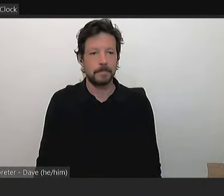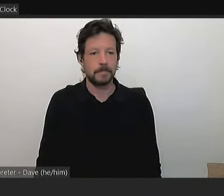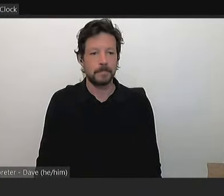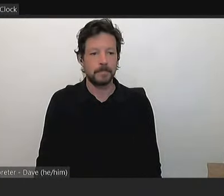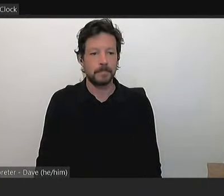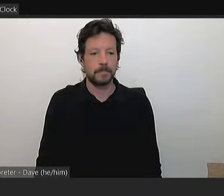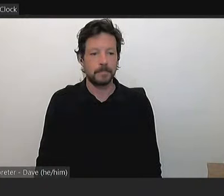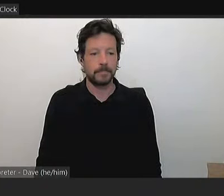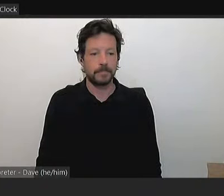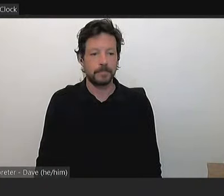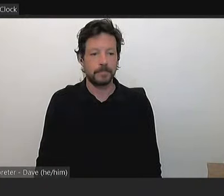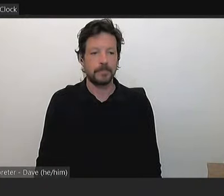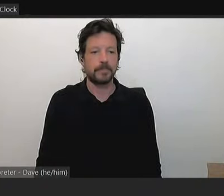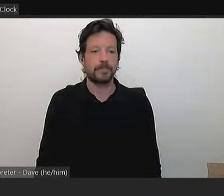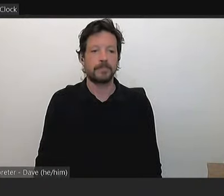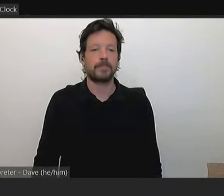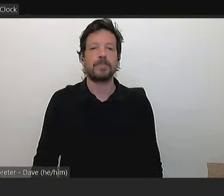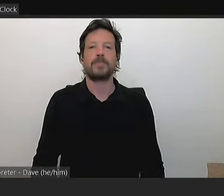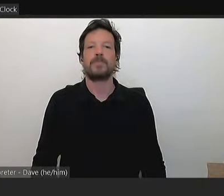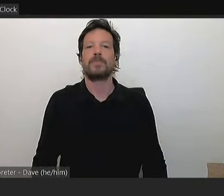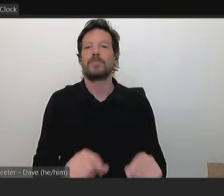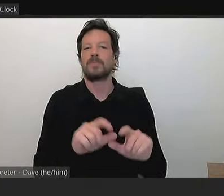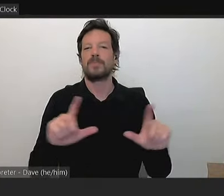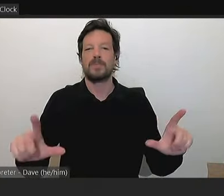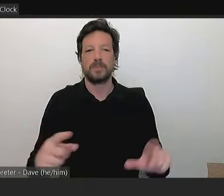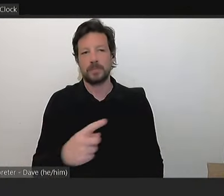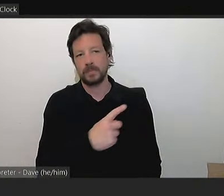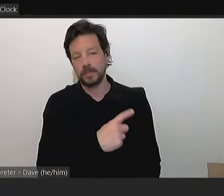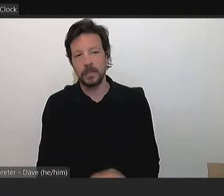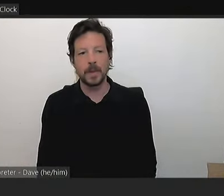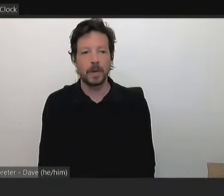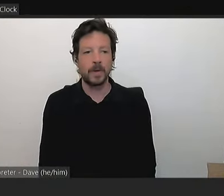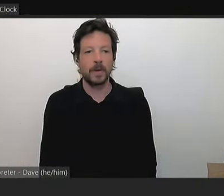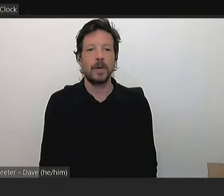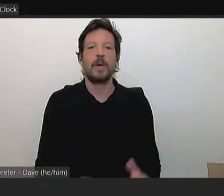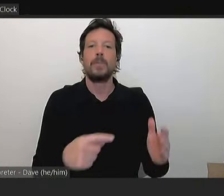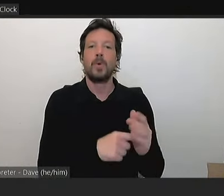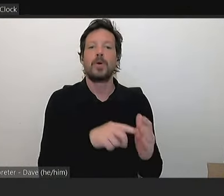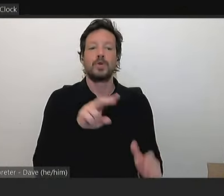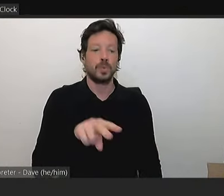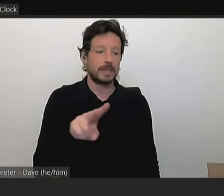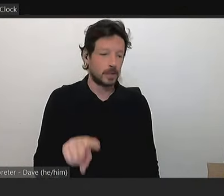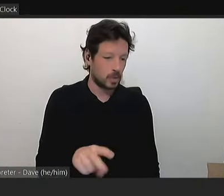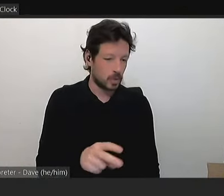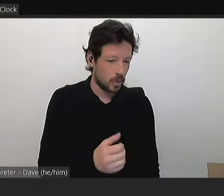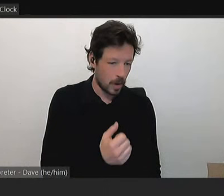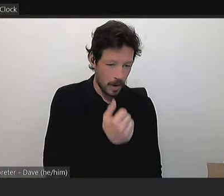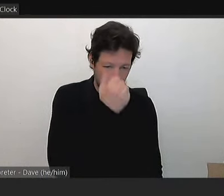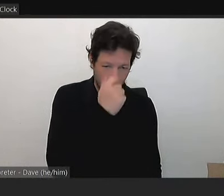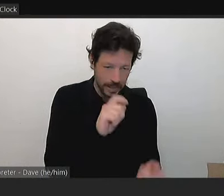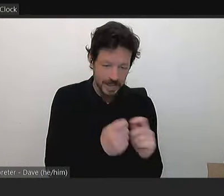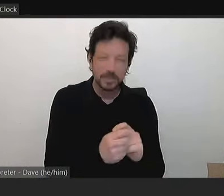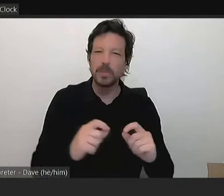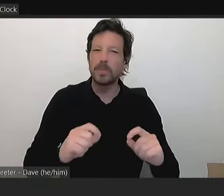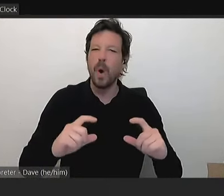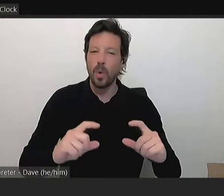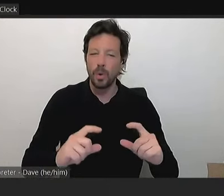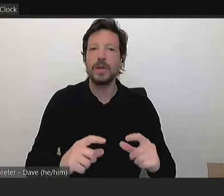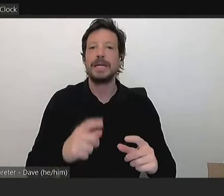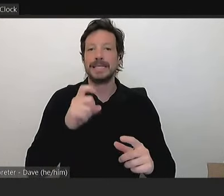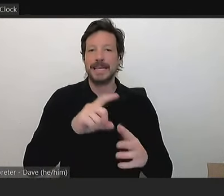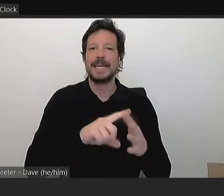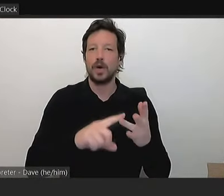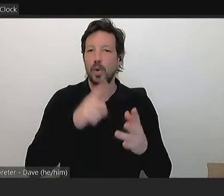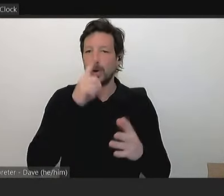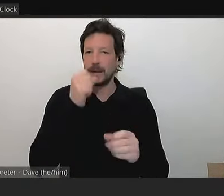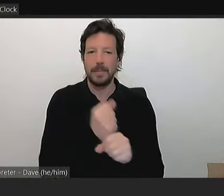Just bringing that up on the screen for you, Councilors. So at point 22, a minor adjustment in bold, authorising the CEO to make any necessary adjustments to the